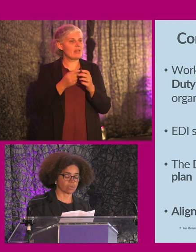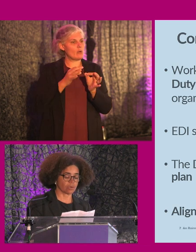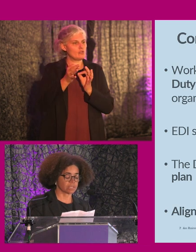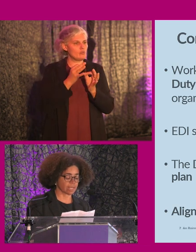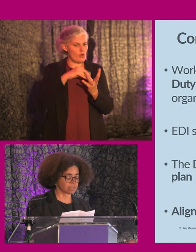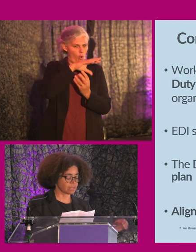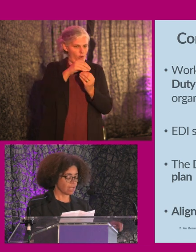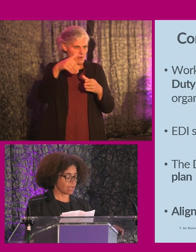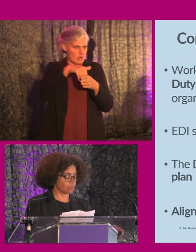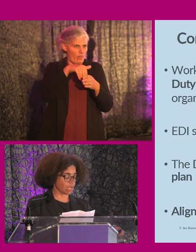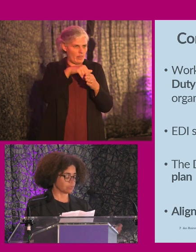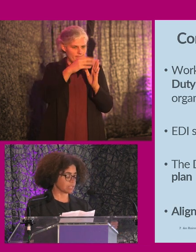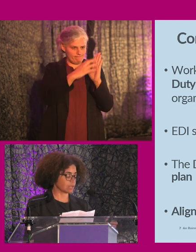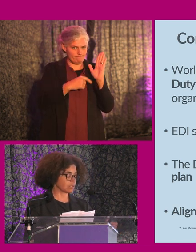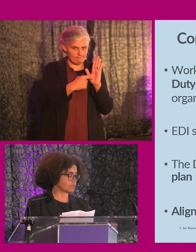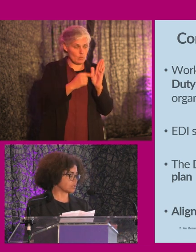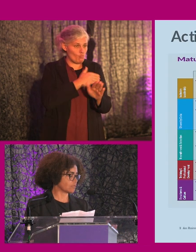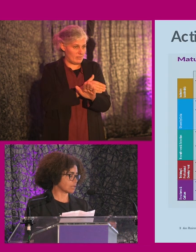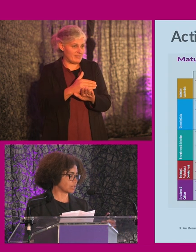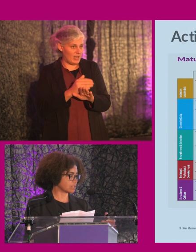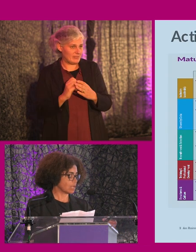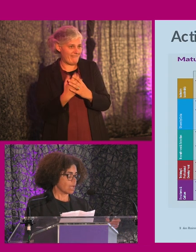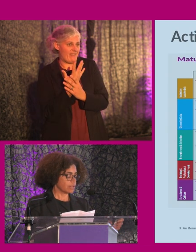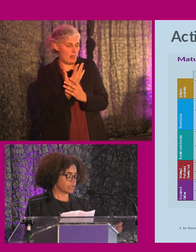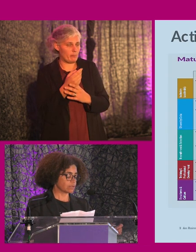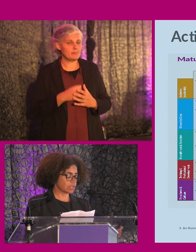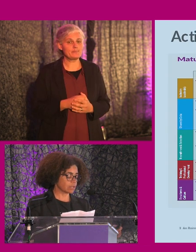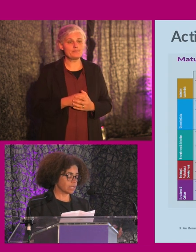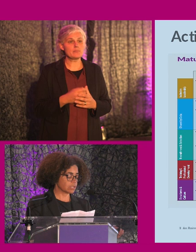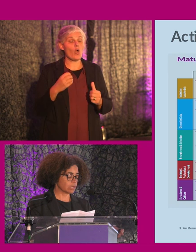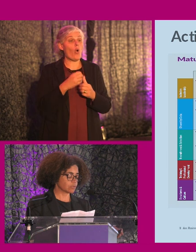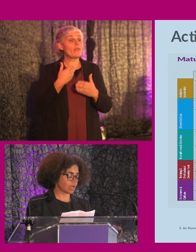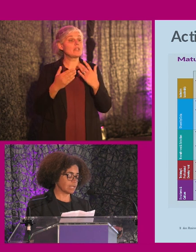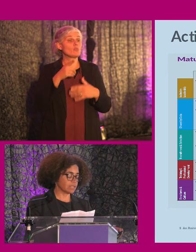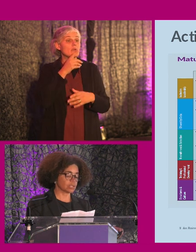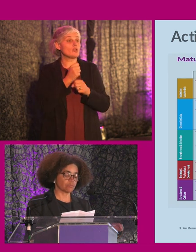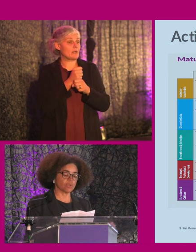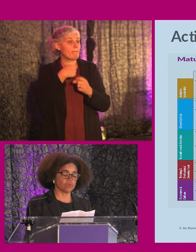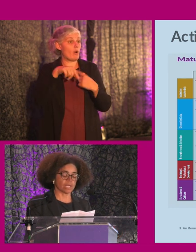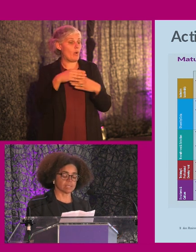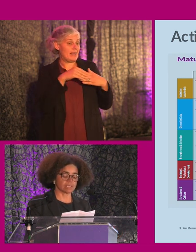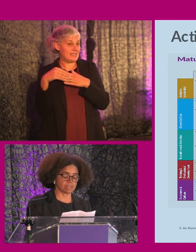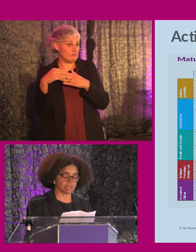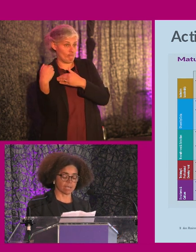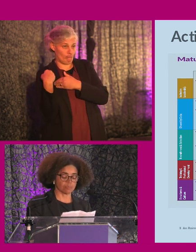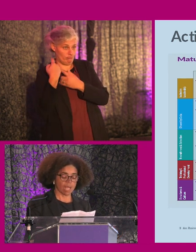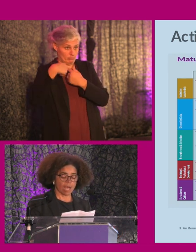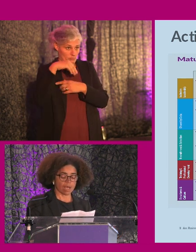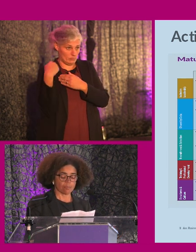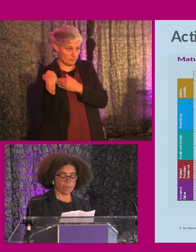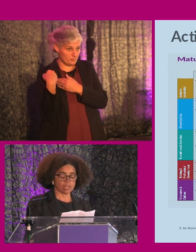overall context, as we started off to develop it. The other, the other thing in terms of our leadership role is that,